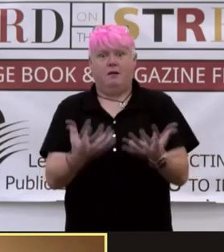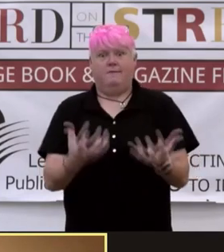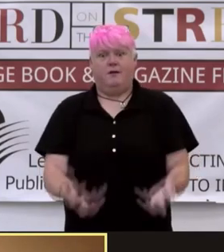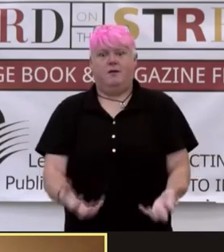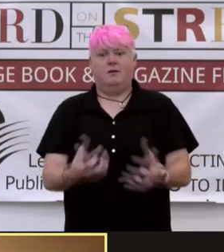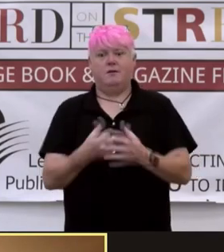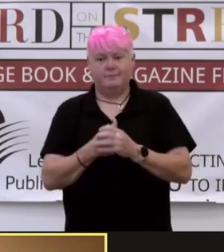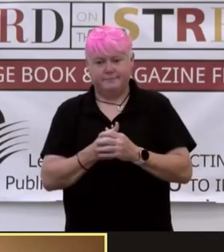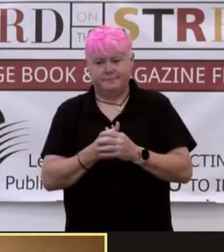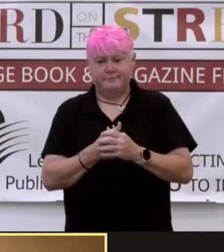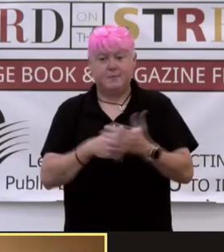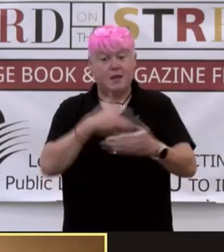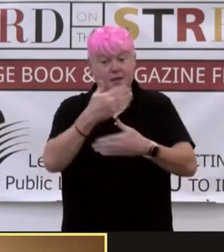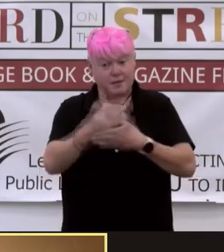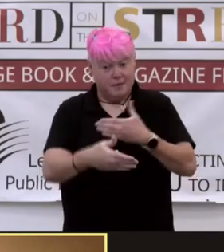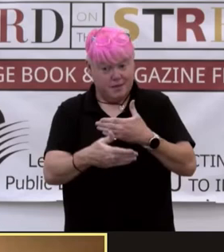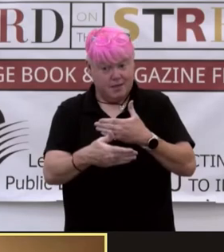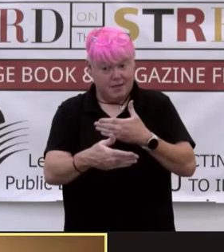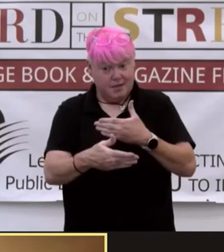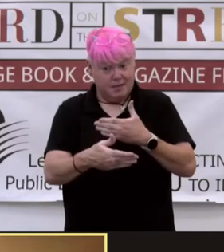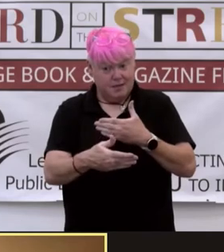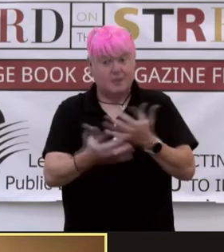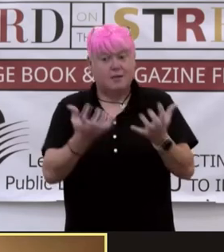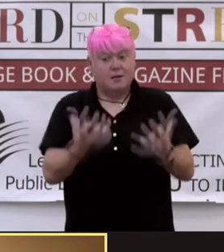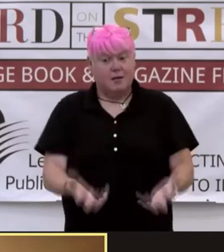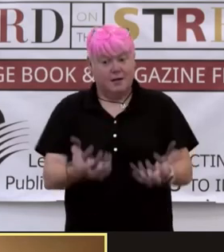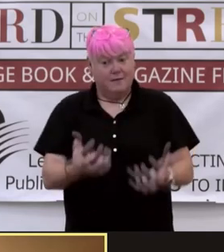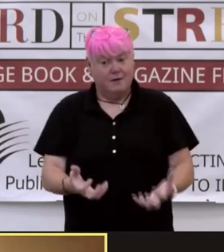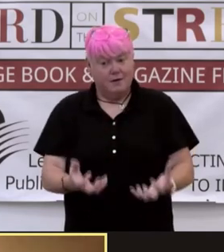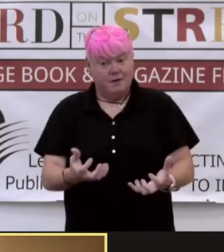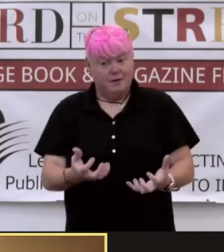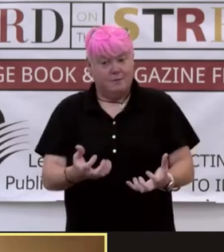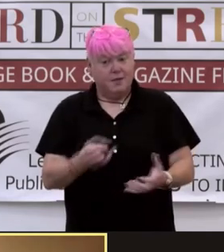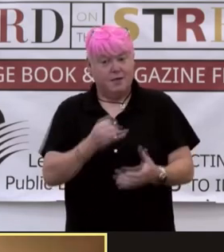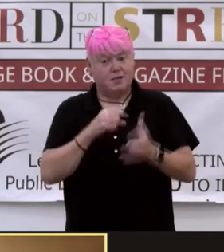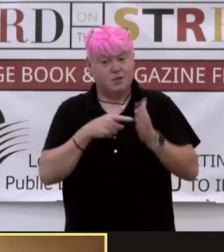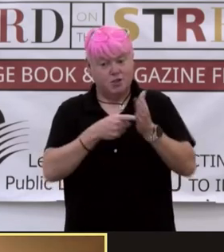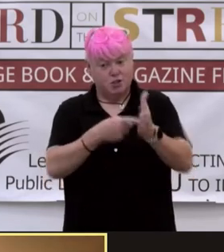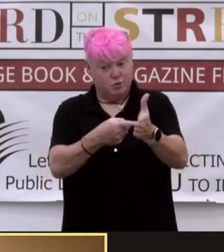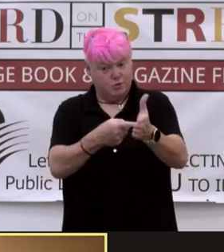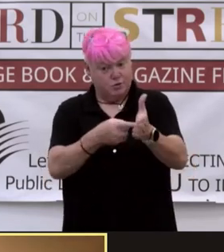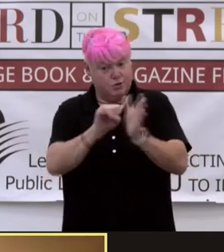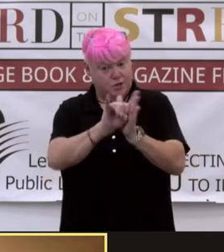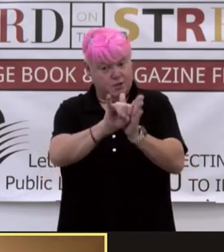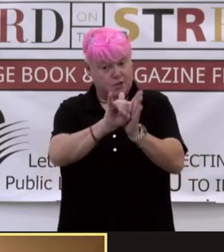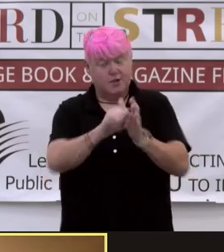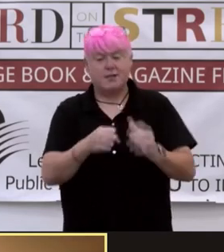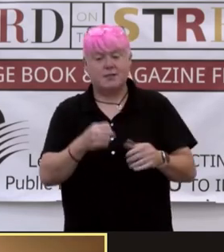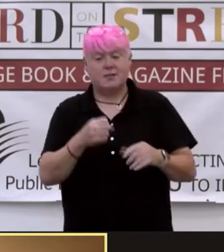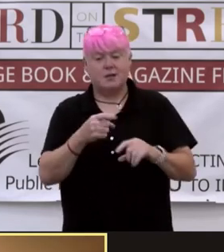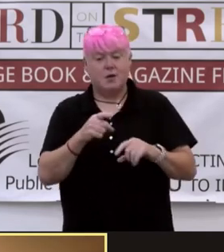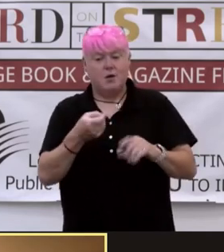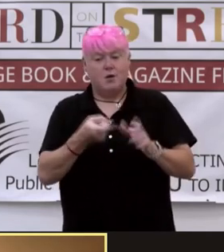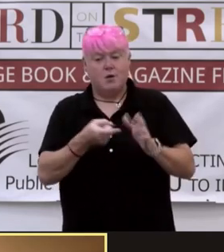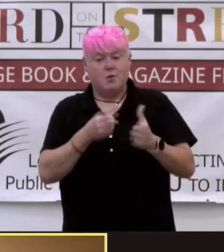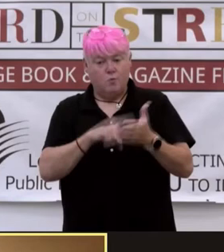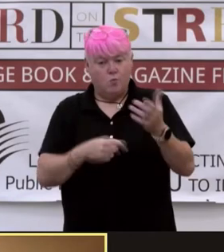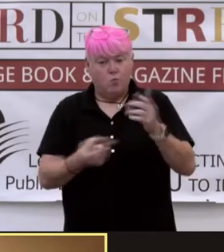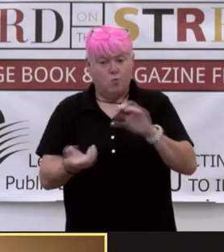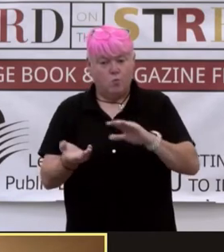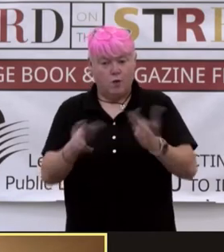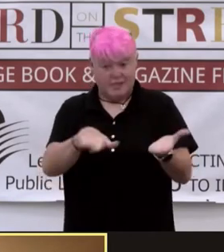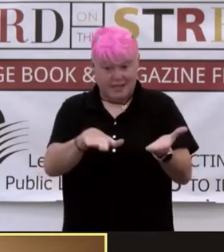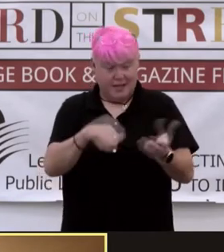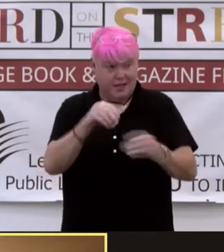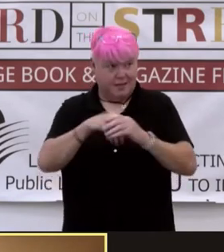And the next one is slightly heavier, but it perfectly illustrates what death is for the people in the book.